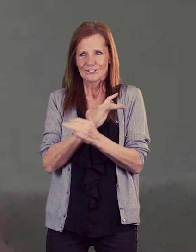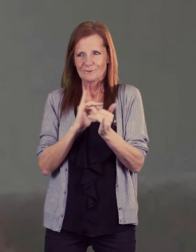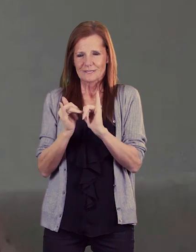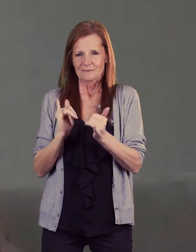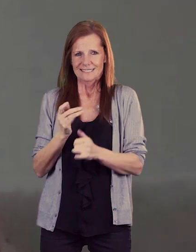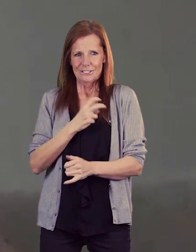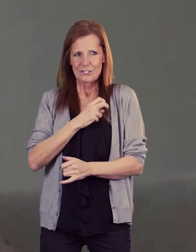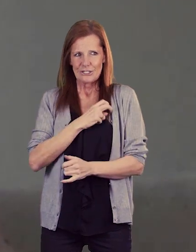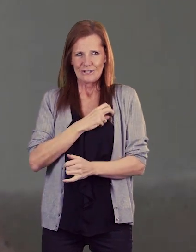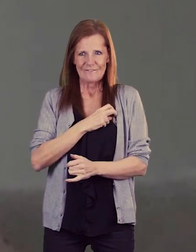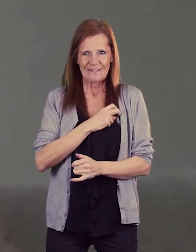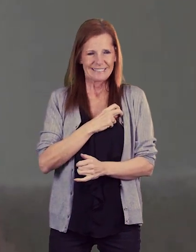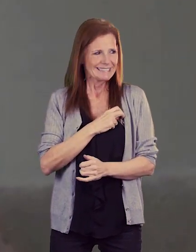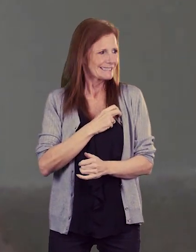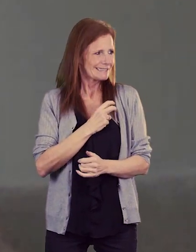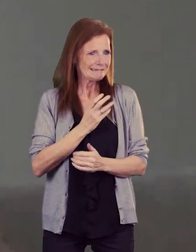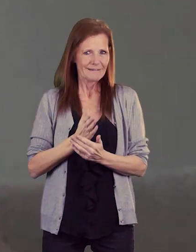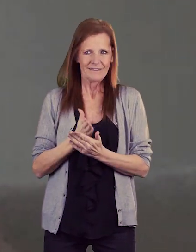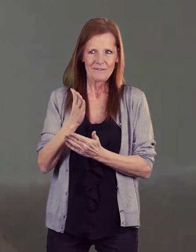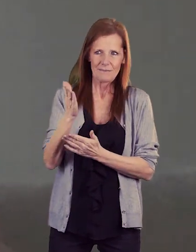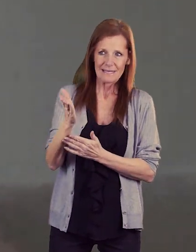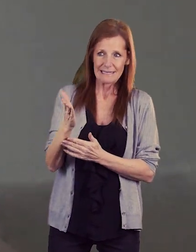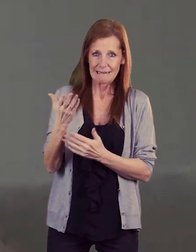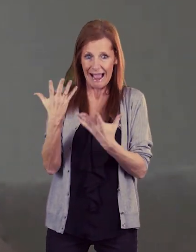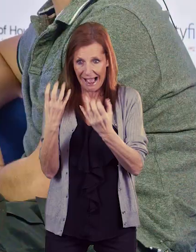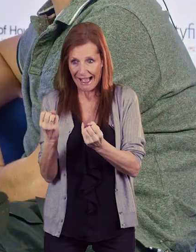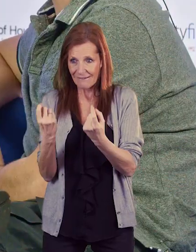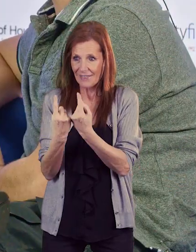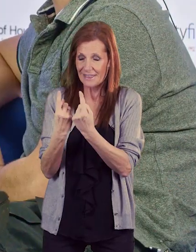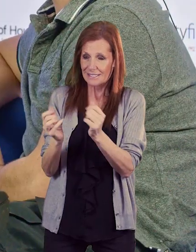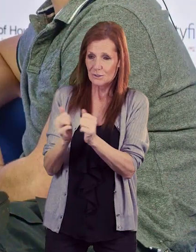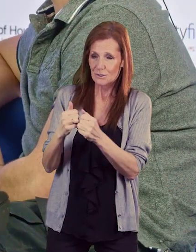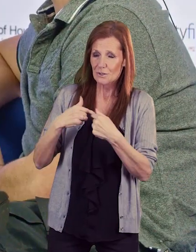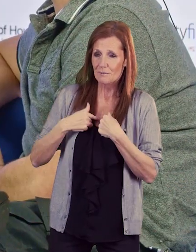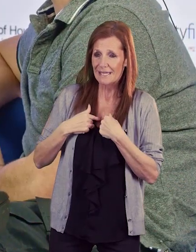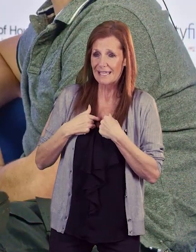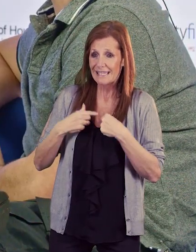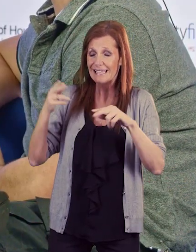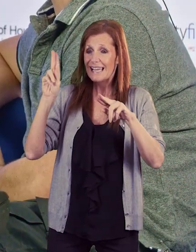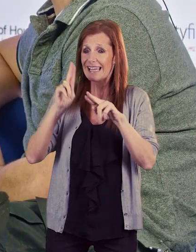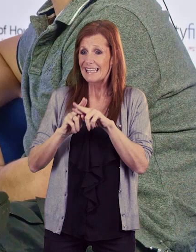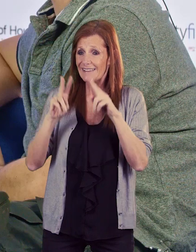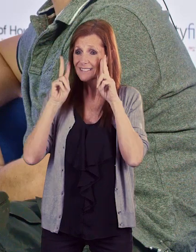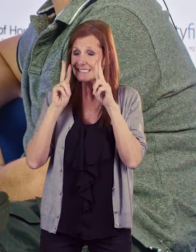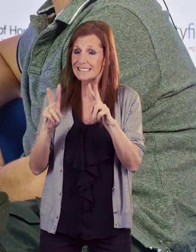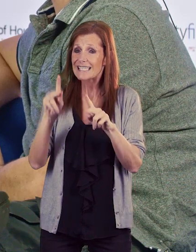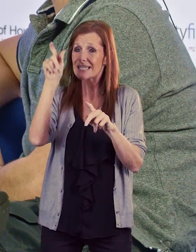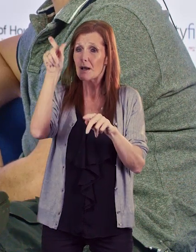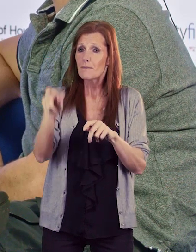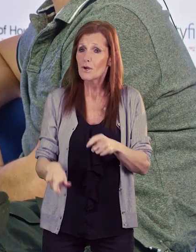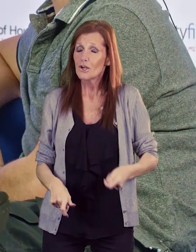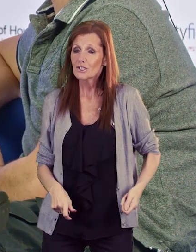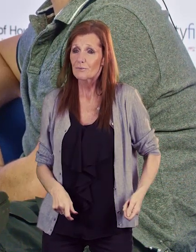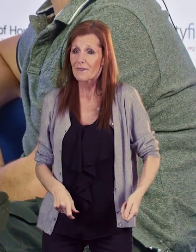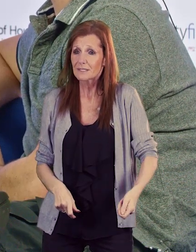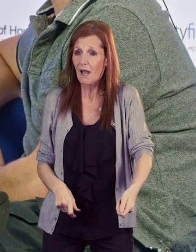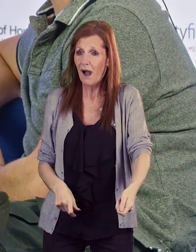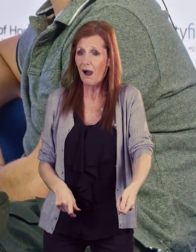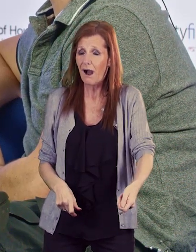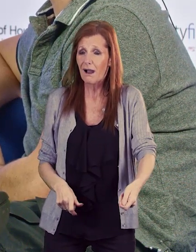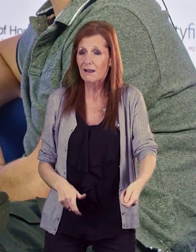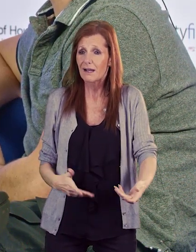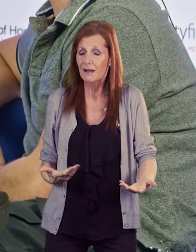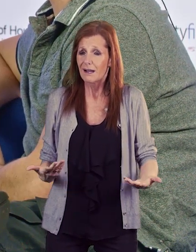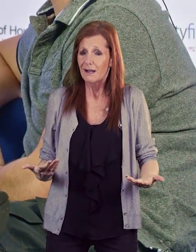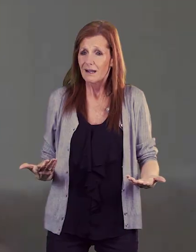been somewhere you just need reassurance that there are facilities and if you do see a guide dog owner or a visually impaired person anybody